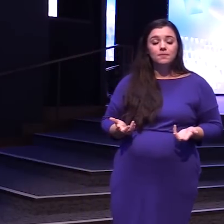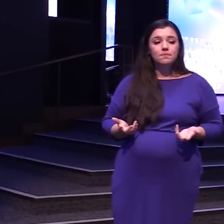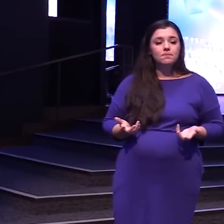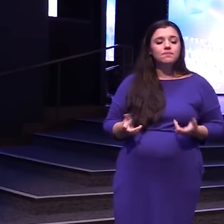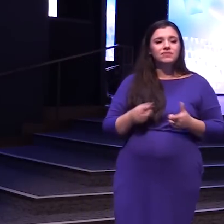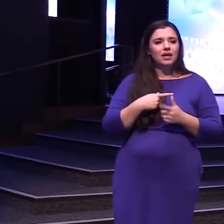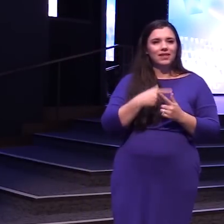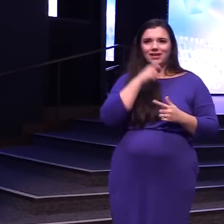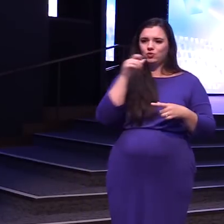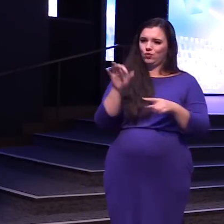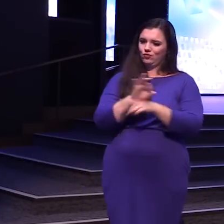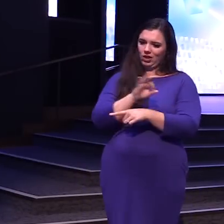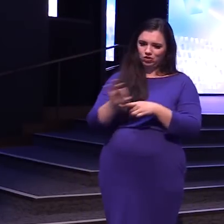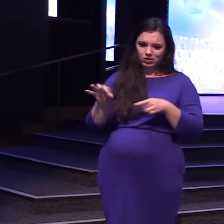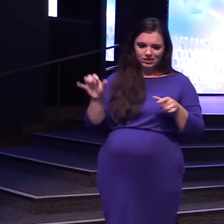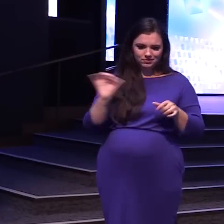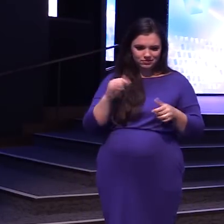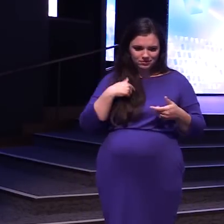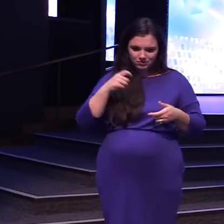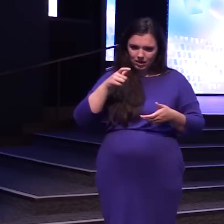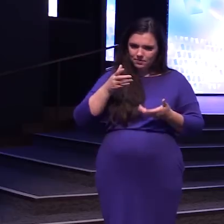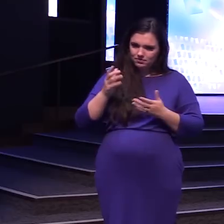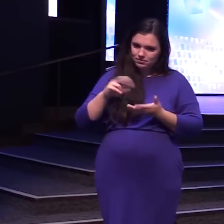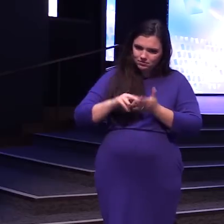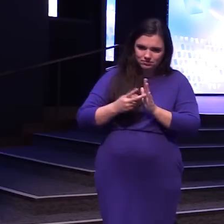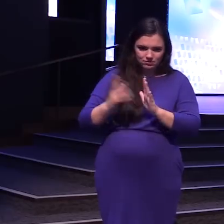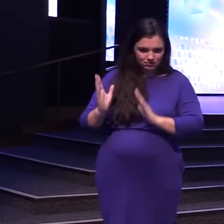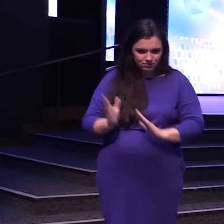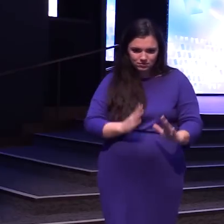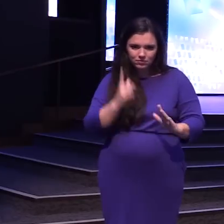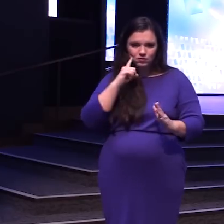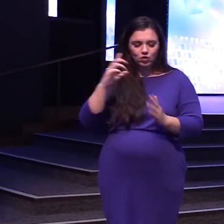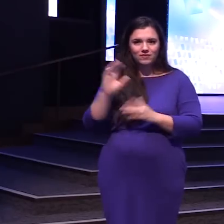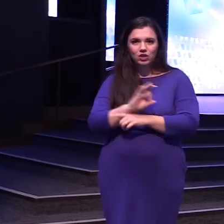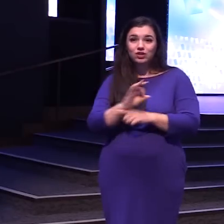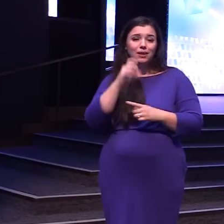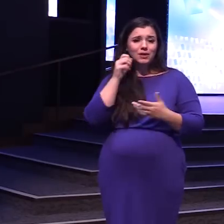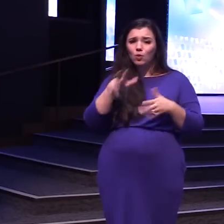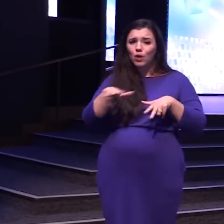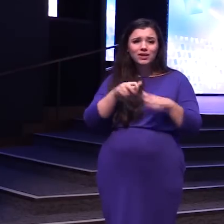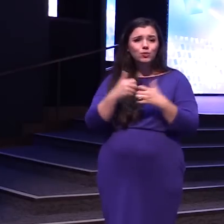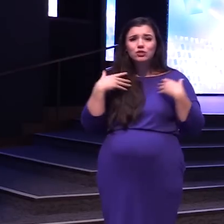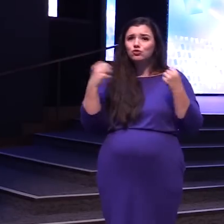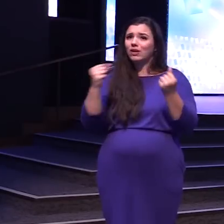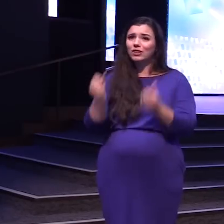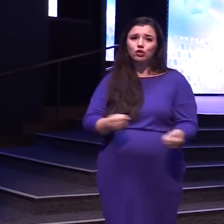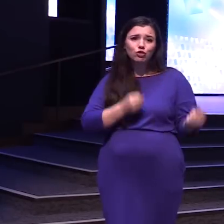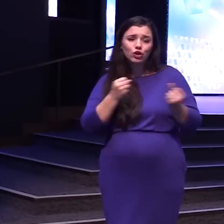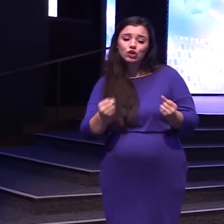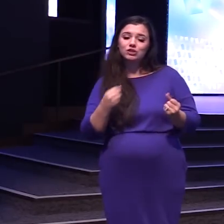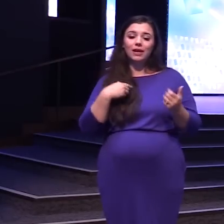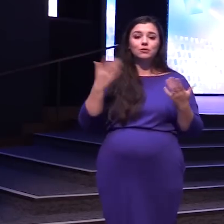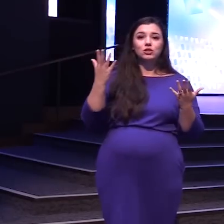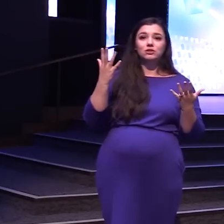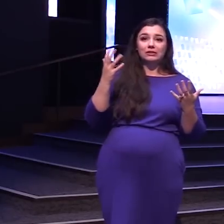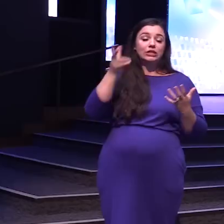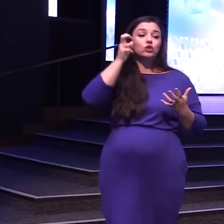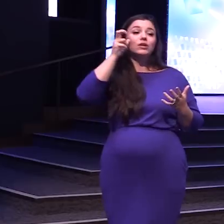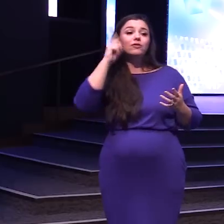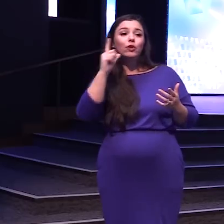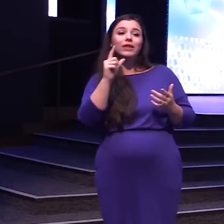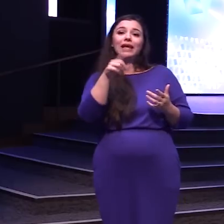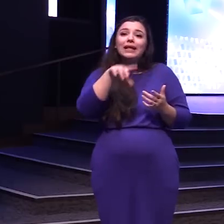And then I don't Function the way That I'm supposed To function I'm not walking In strength And courage I'm walking around Waiting for the Peep peep peep I'm like Where